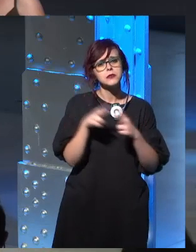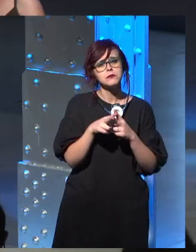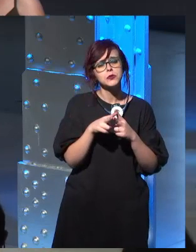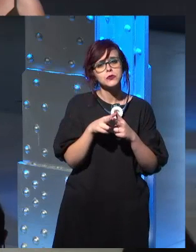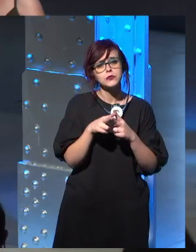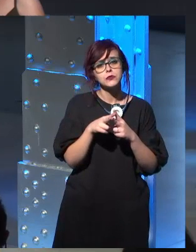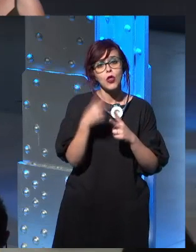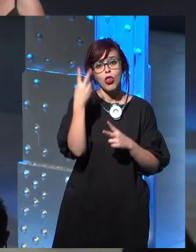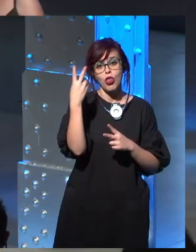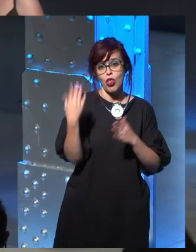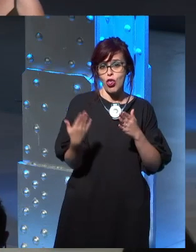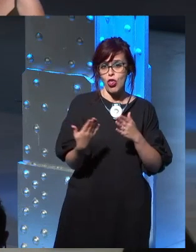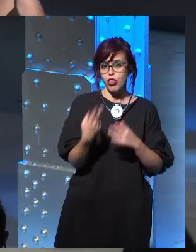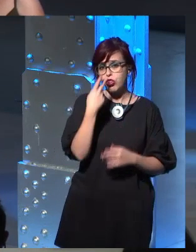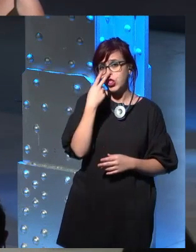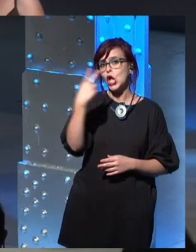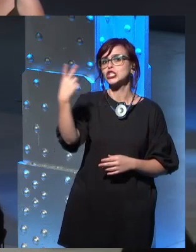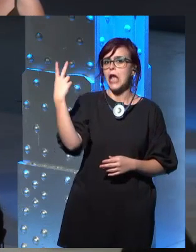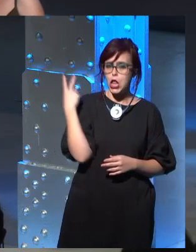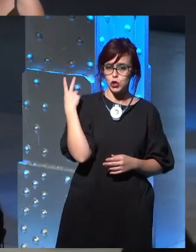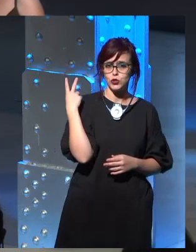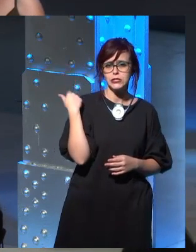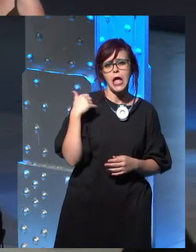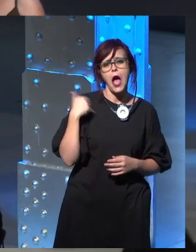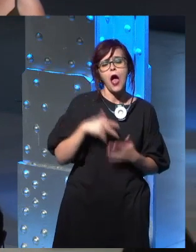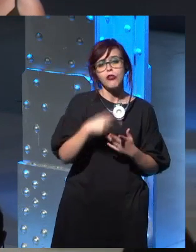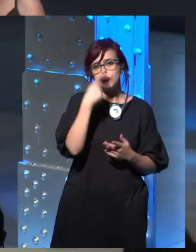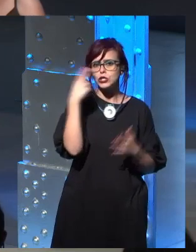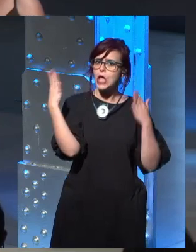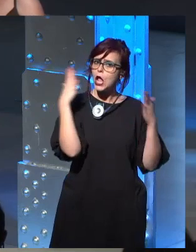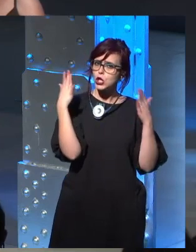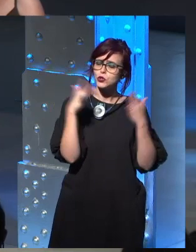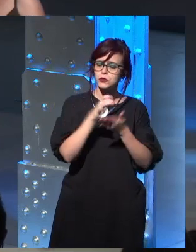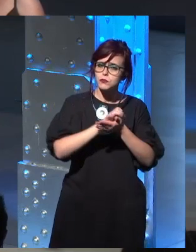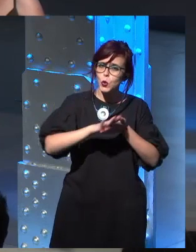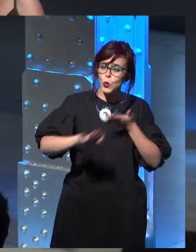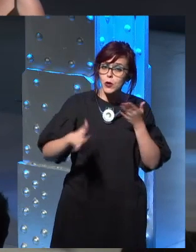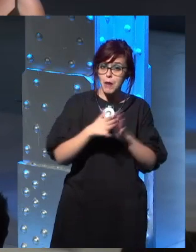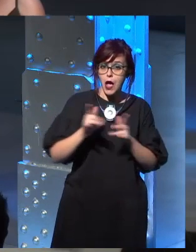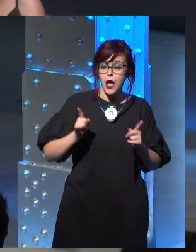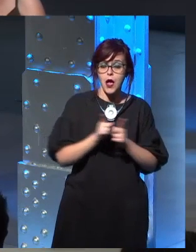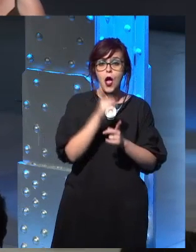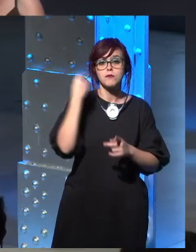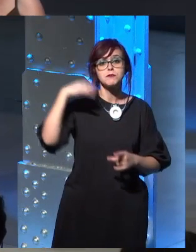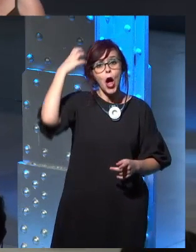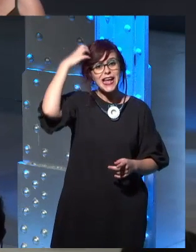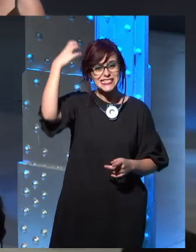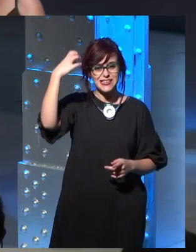two years ago. Yeah, so it's been a while. We're going to be seeing him in, uh, Helsinki at the Worldcon. Uh,